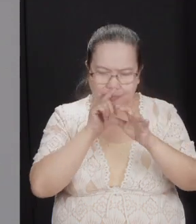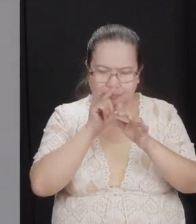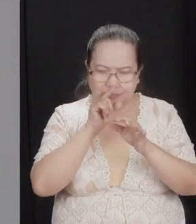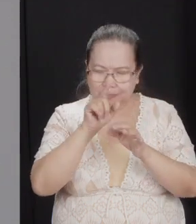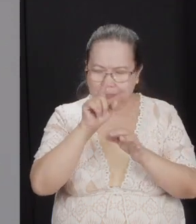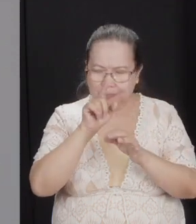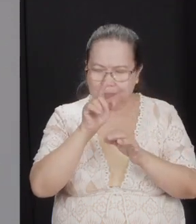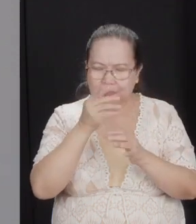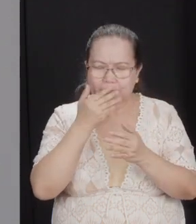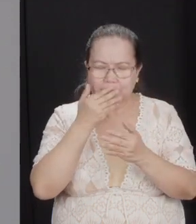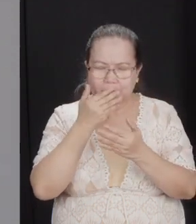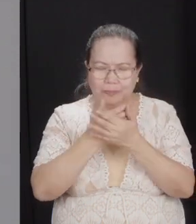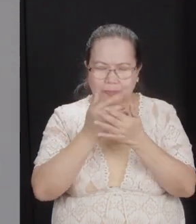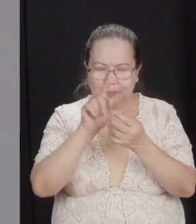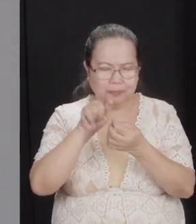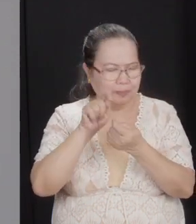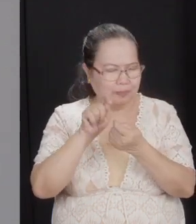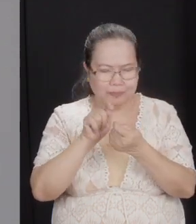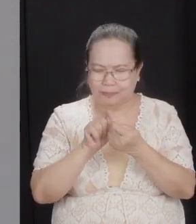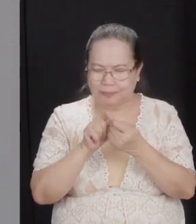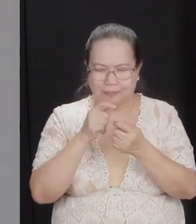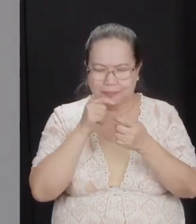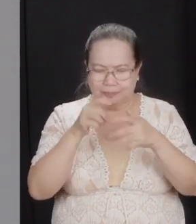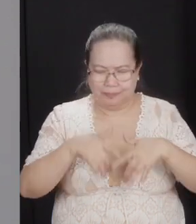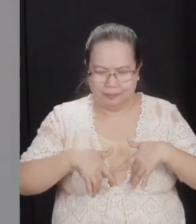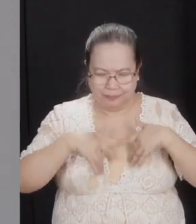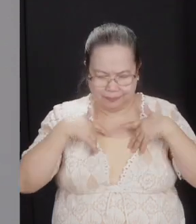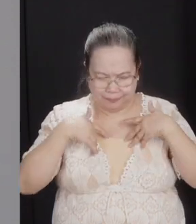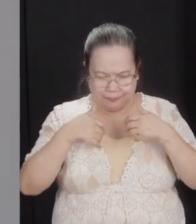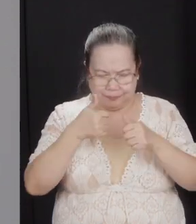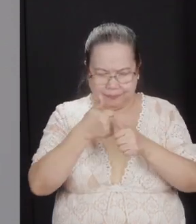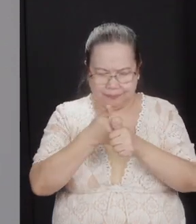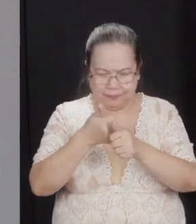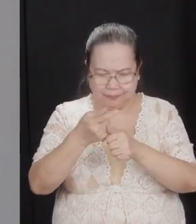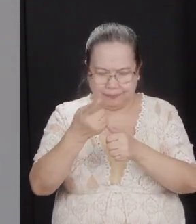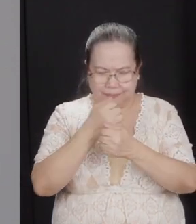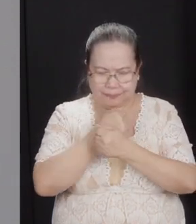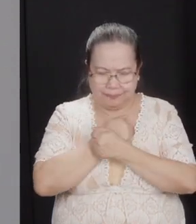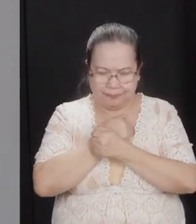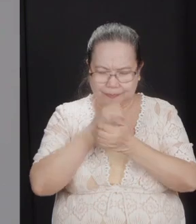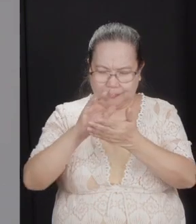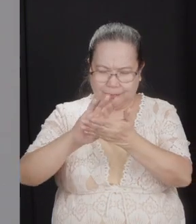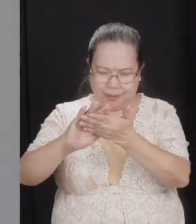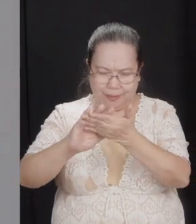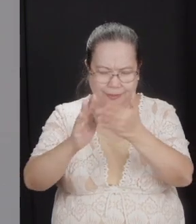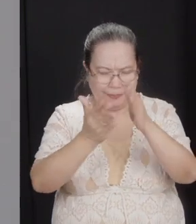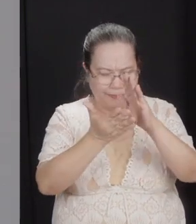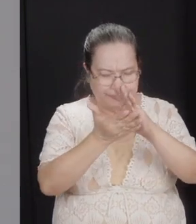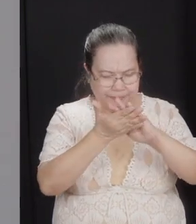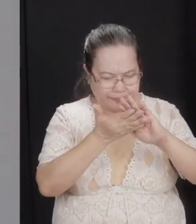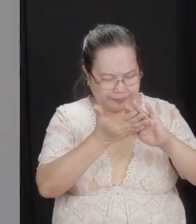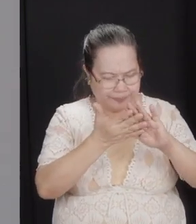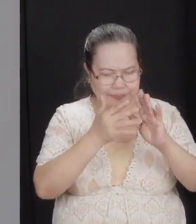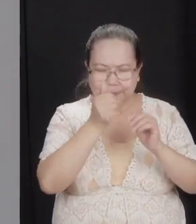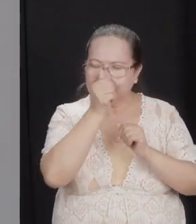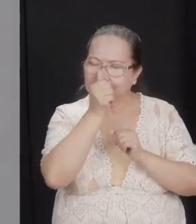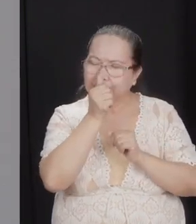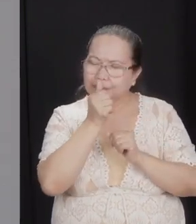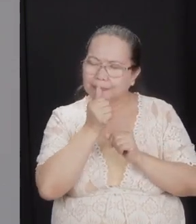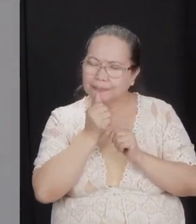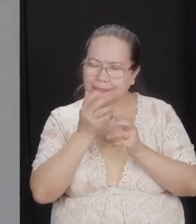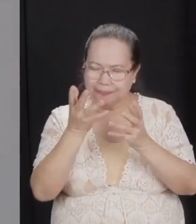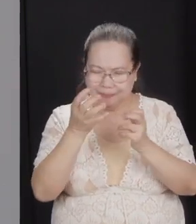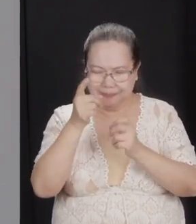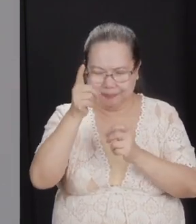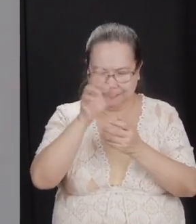lives, enable us to keep living with each other. Loving, forgiving, bearing with one another as you want us